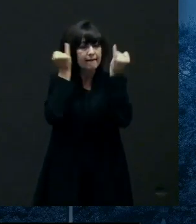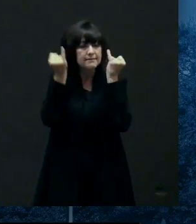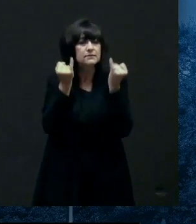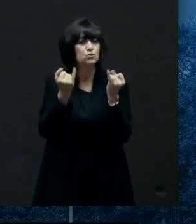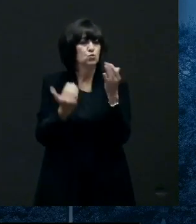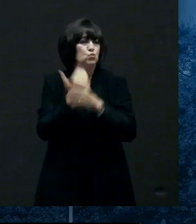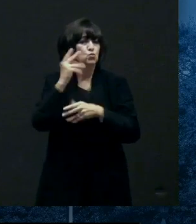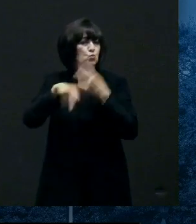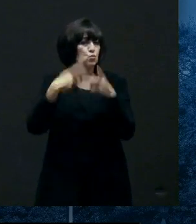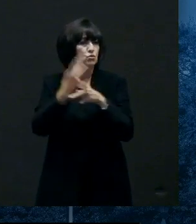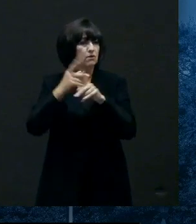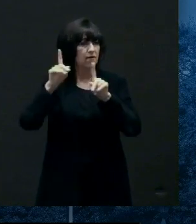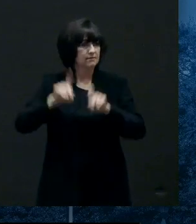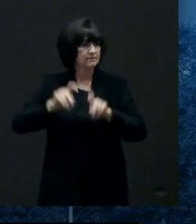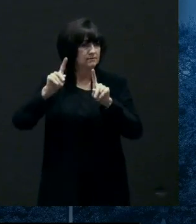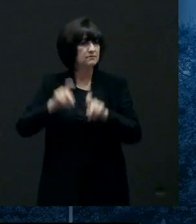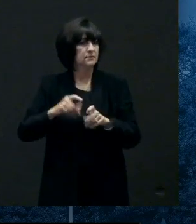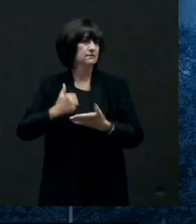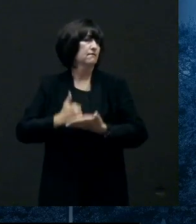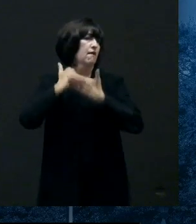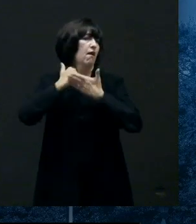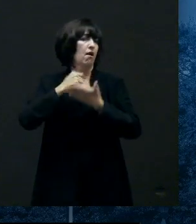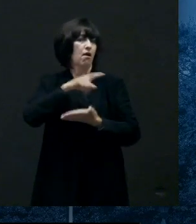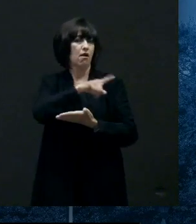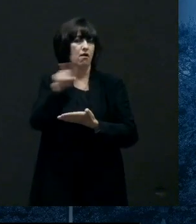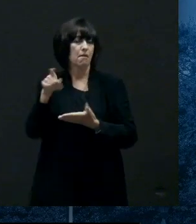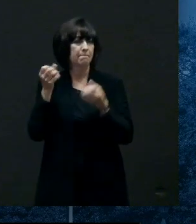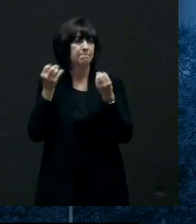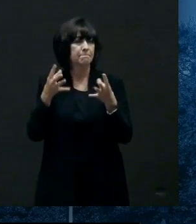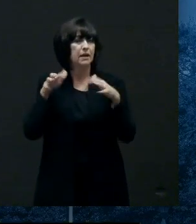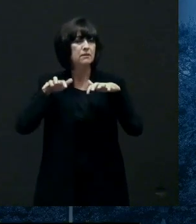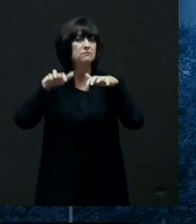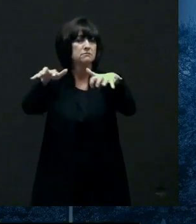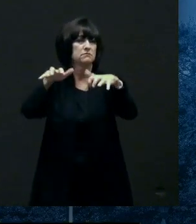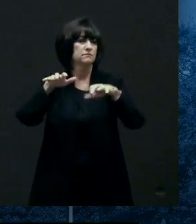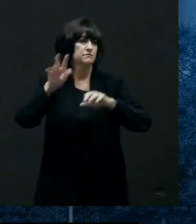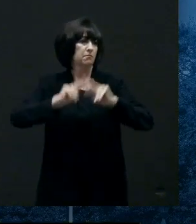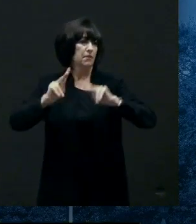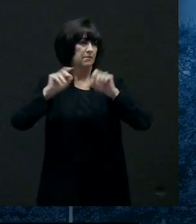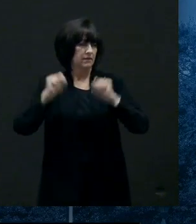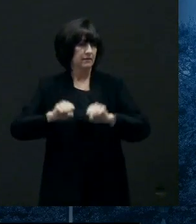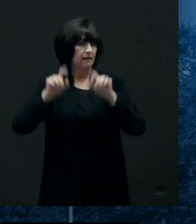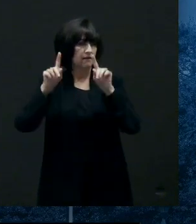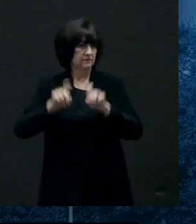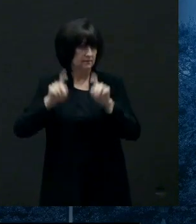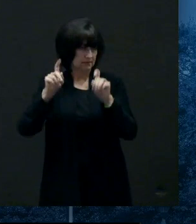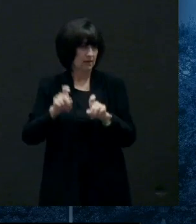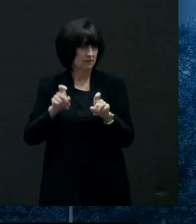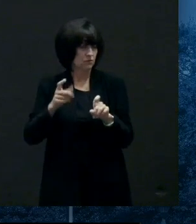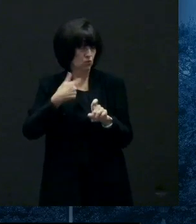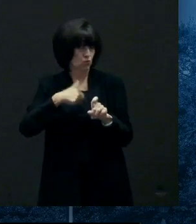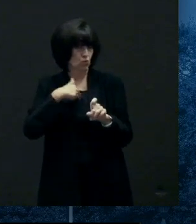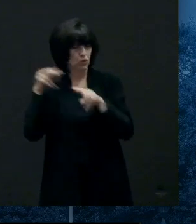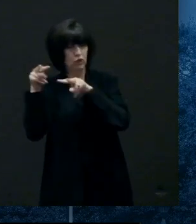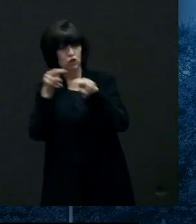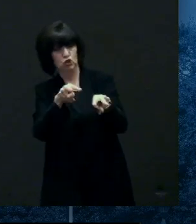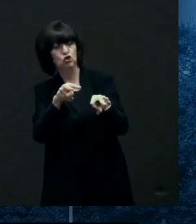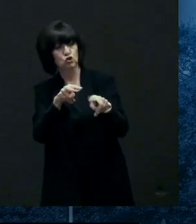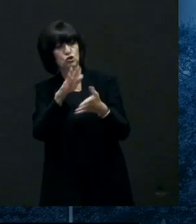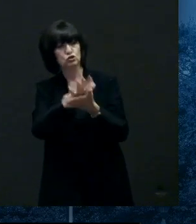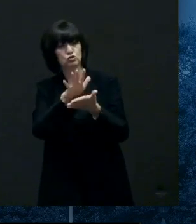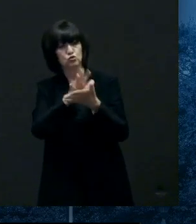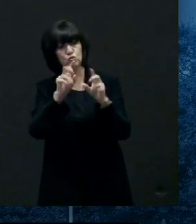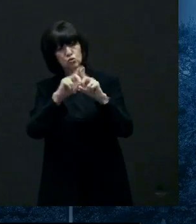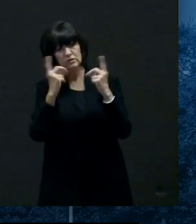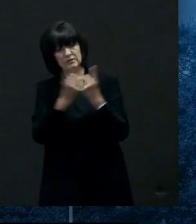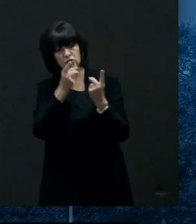it it's a it's as we look at the school plan so you know we have to hit all these districts at the right time to make that test effective